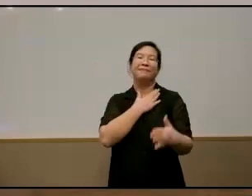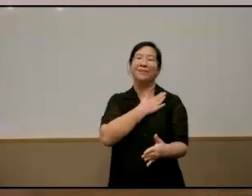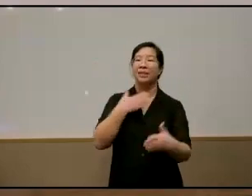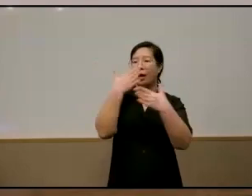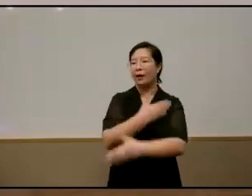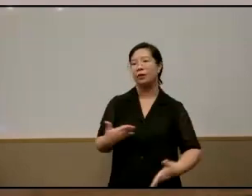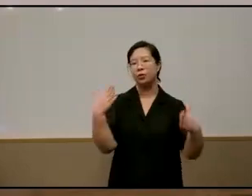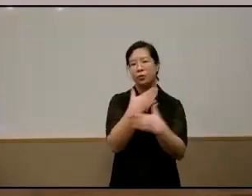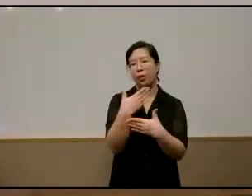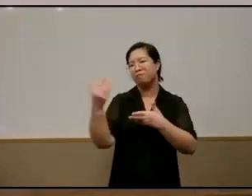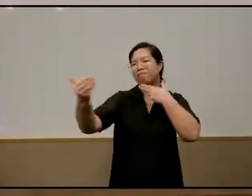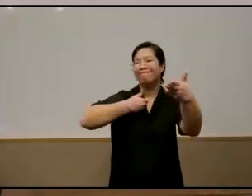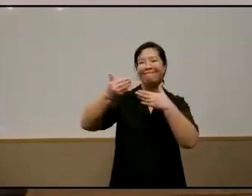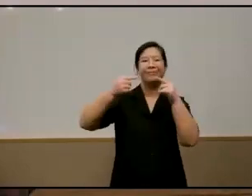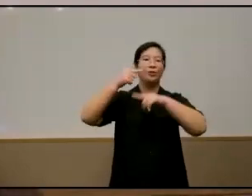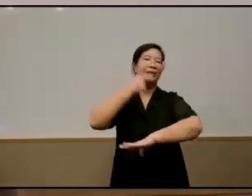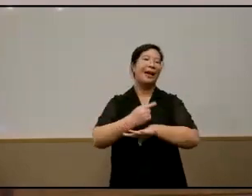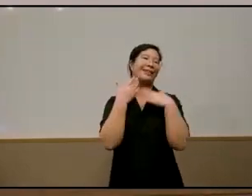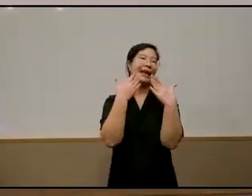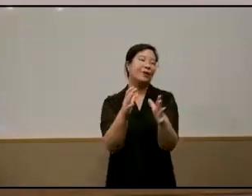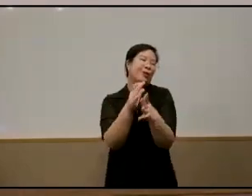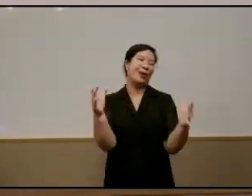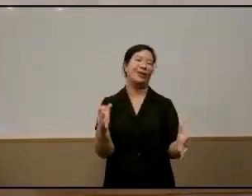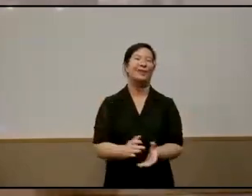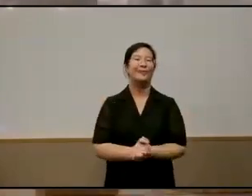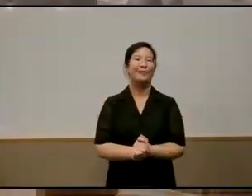and engage deeply in our conversation today thank you very much